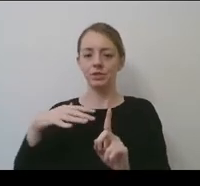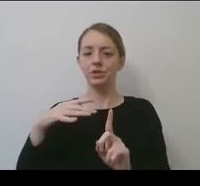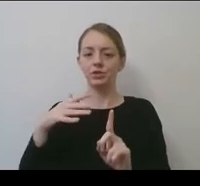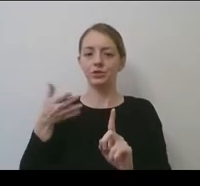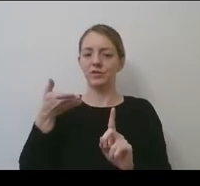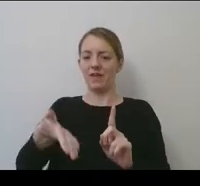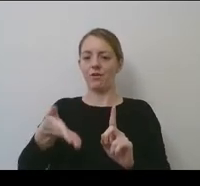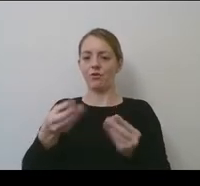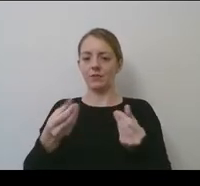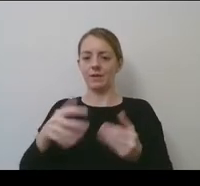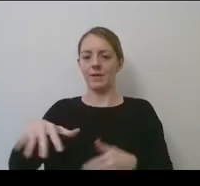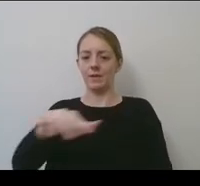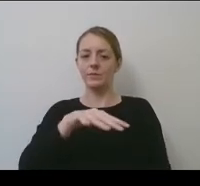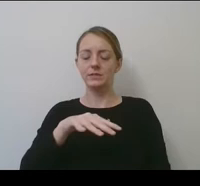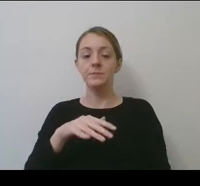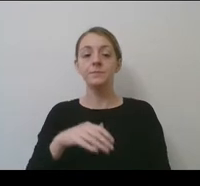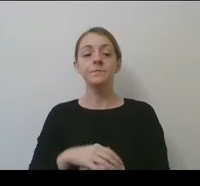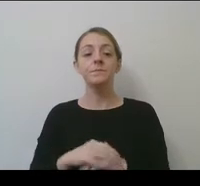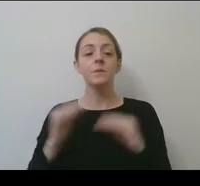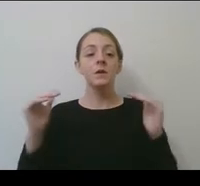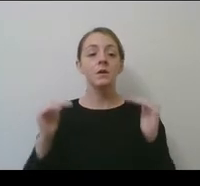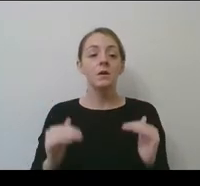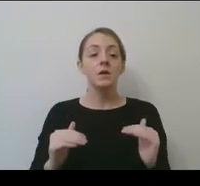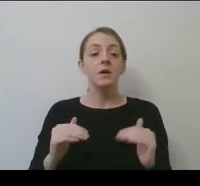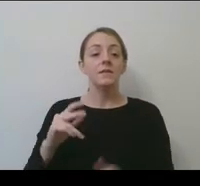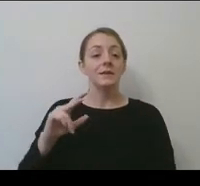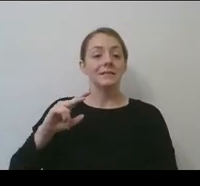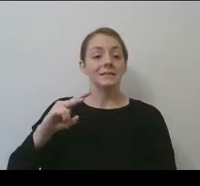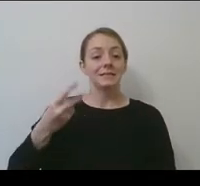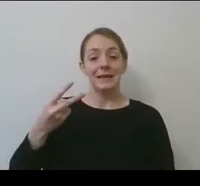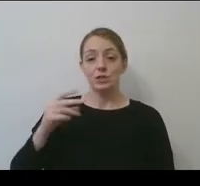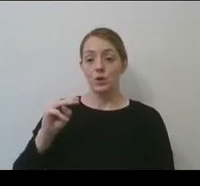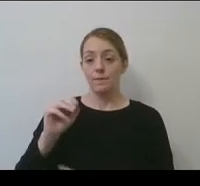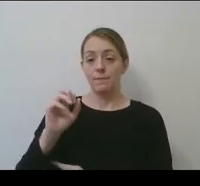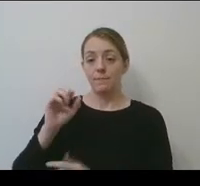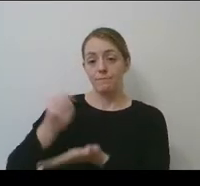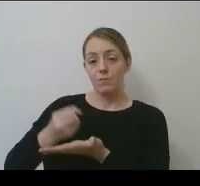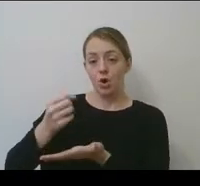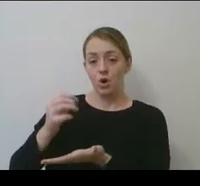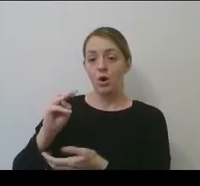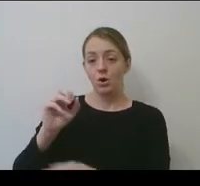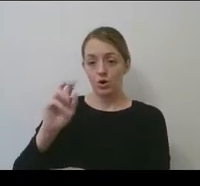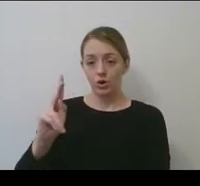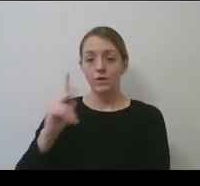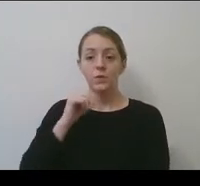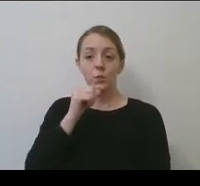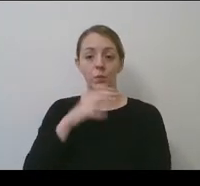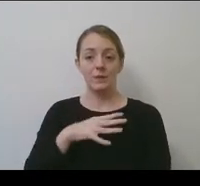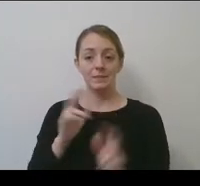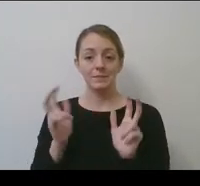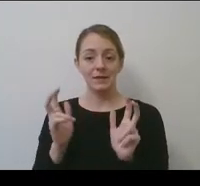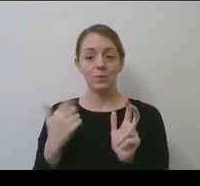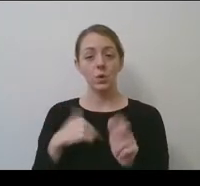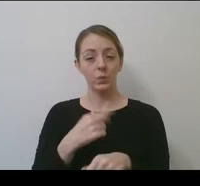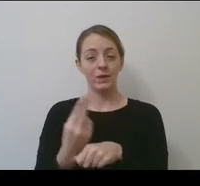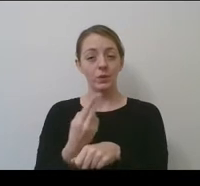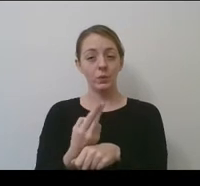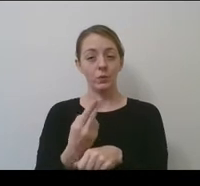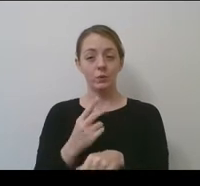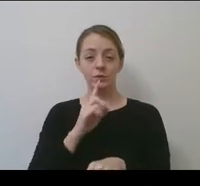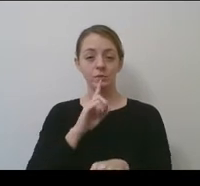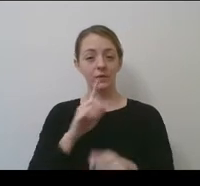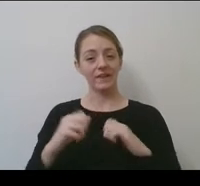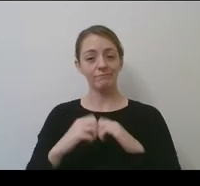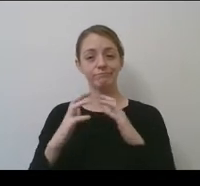the secondary mark women's basketball we had been, we had been using that was, um, launched several years ago,